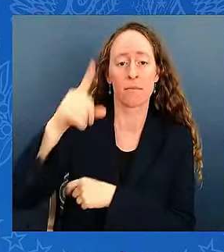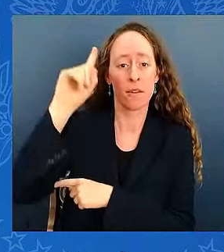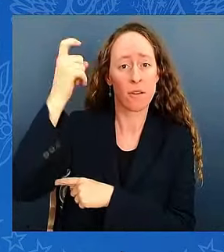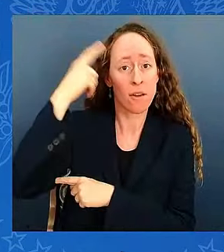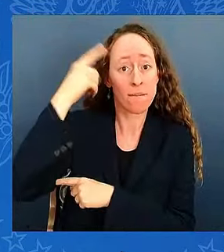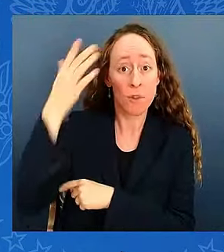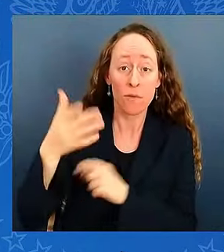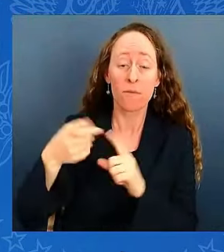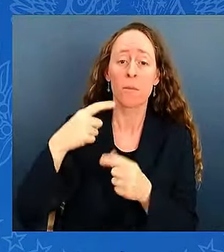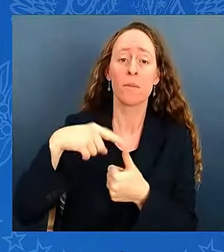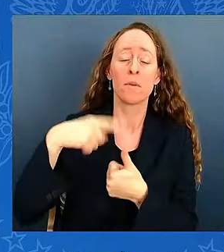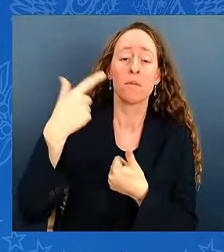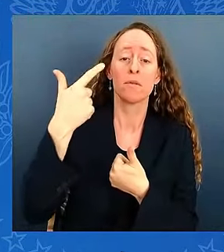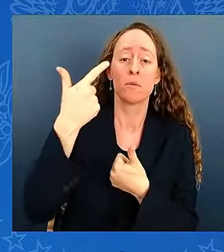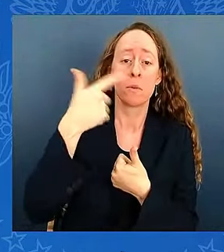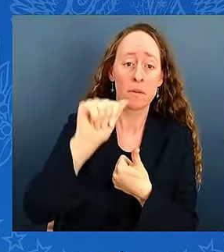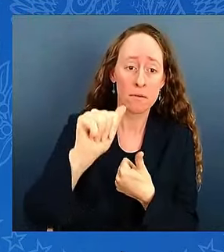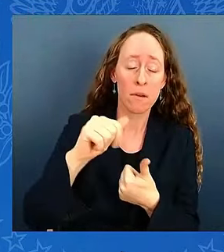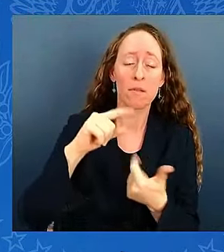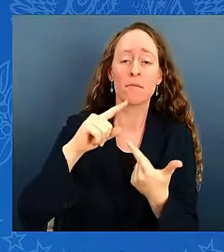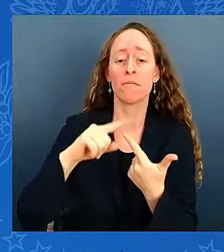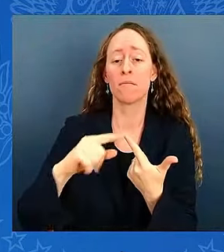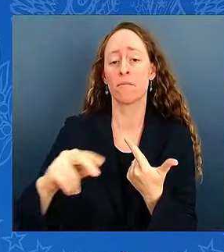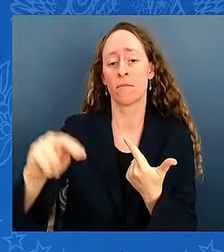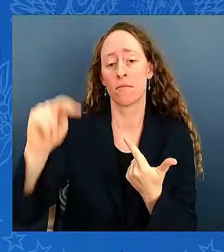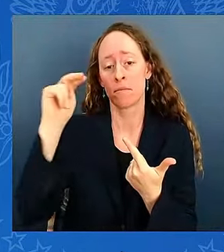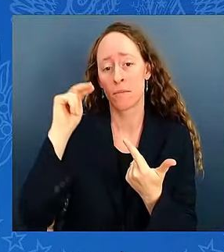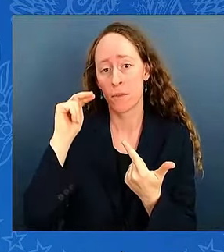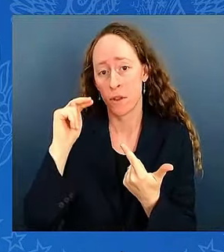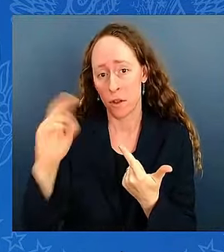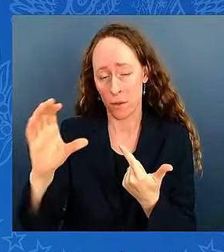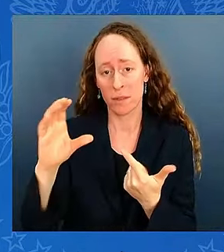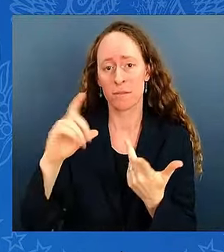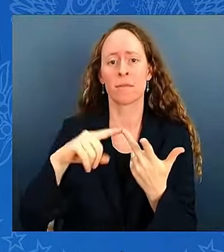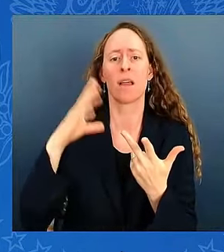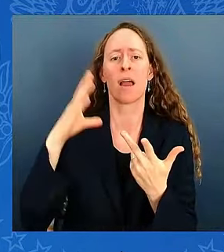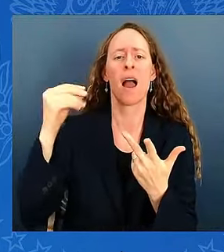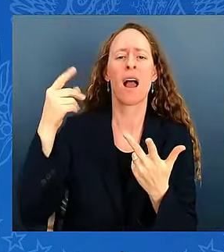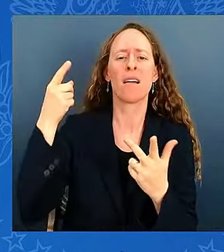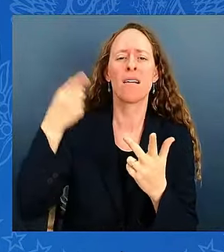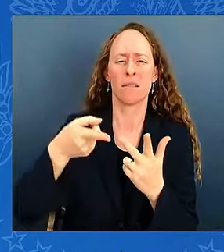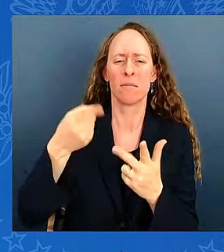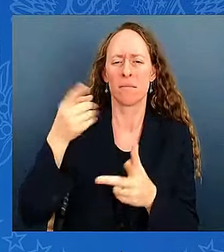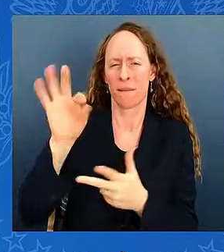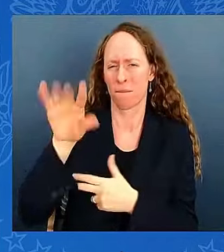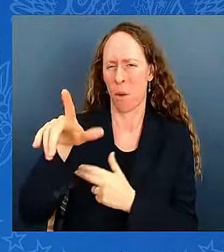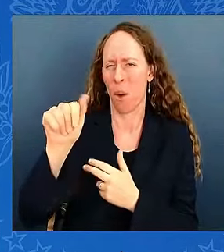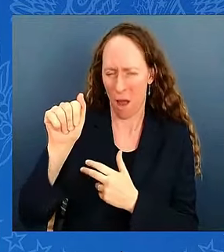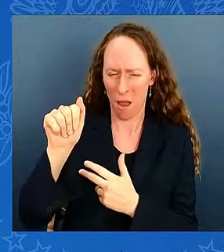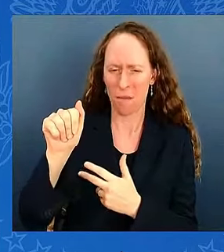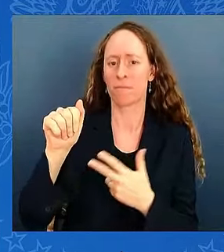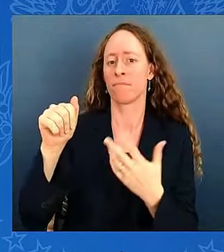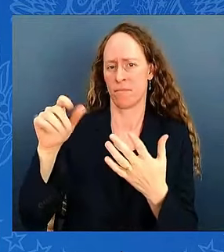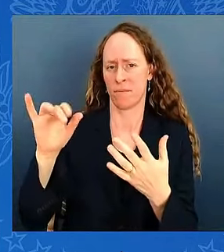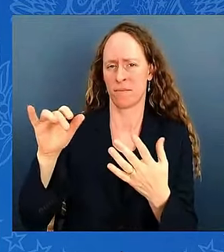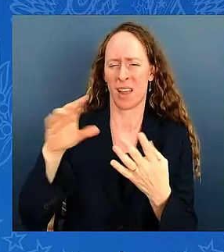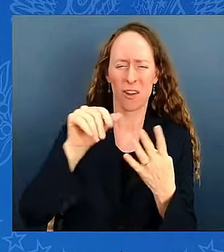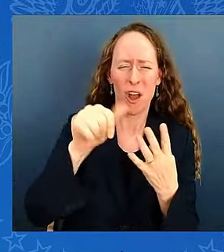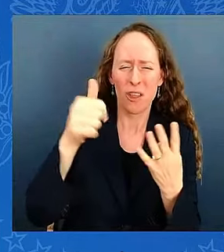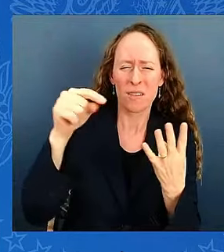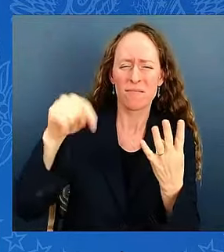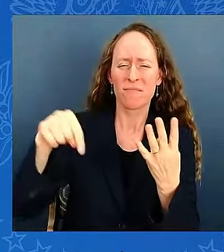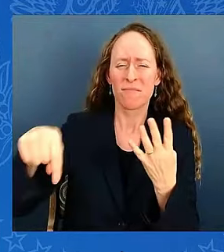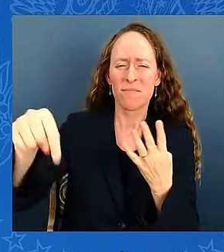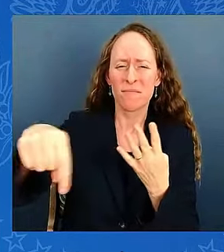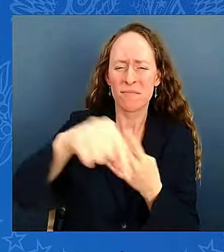officials in the Big Bend region of Florida, and other leaders in South Carolina and Tennessee about the broad and devastating impacts of